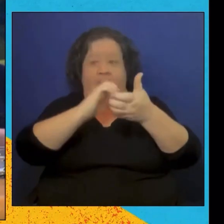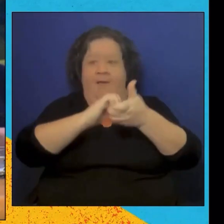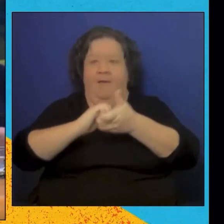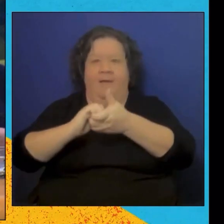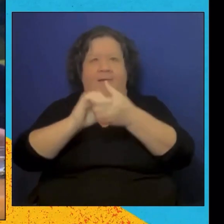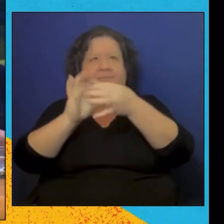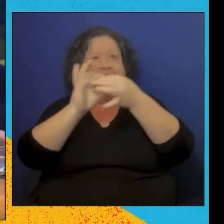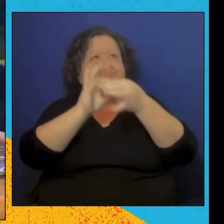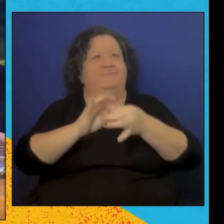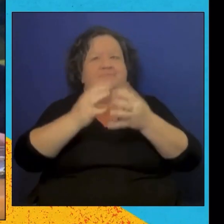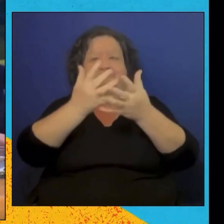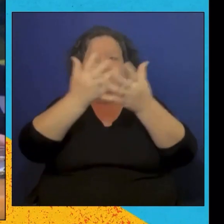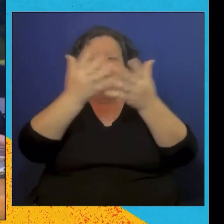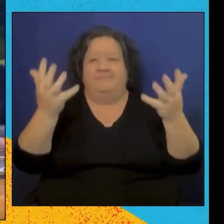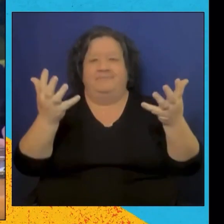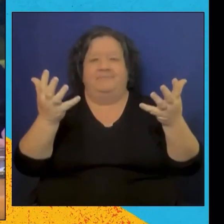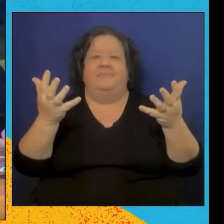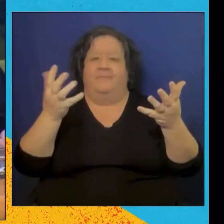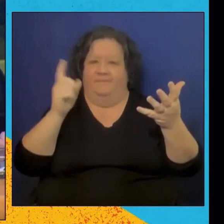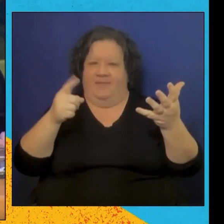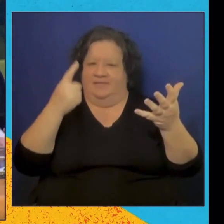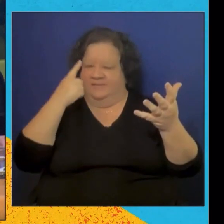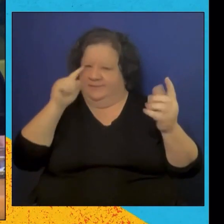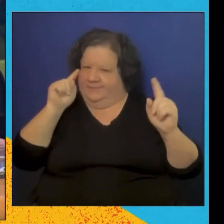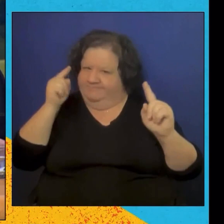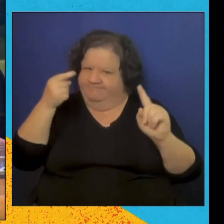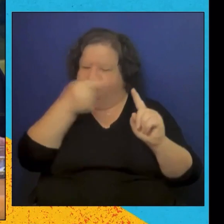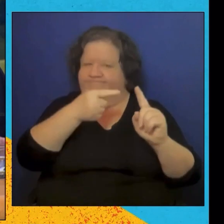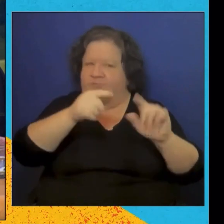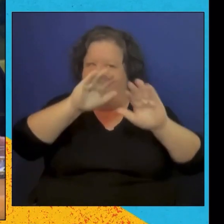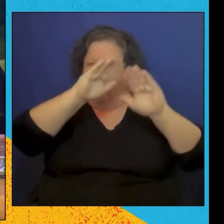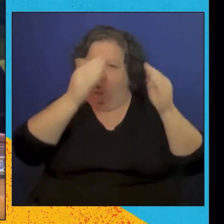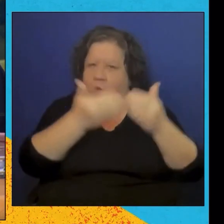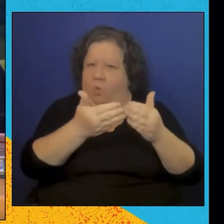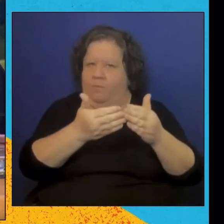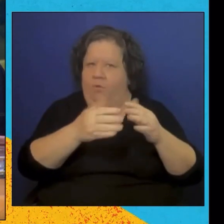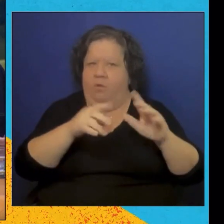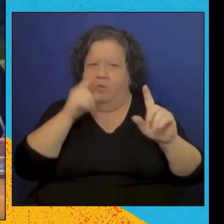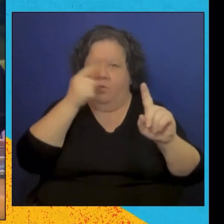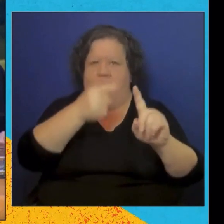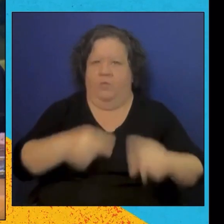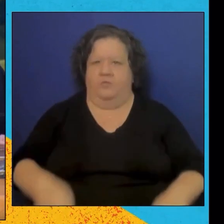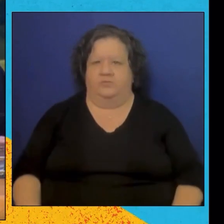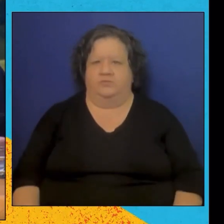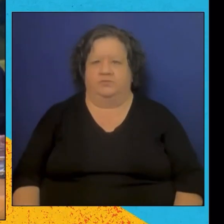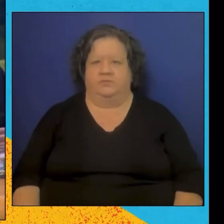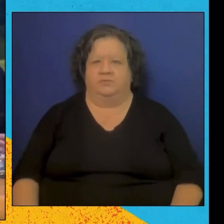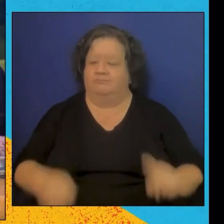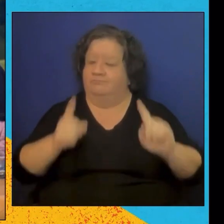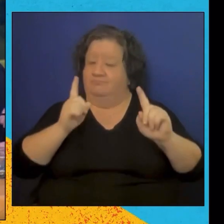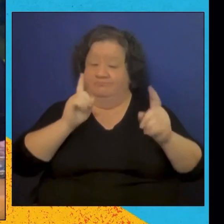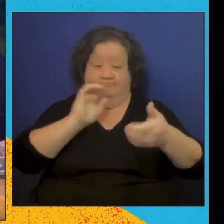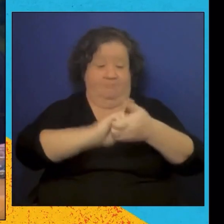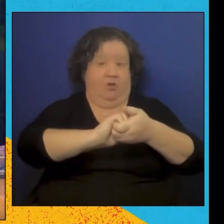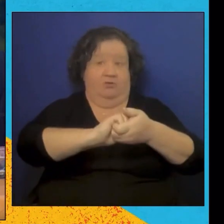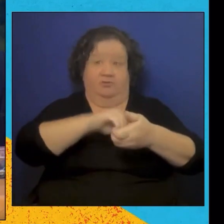more. Because those most disadvantaged are the ones who face the greatest consequences of inaction,